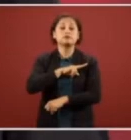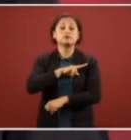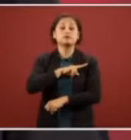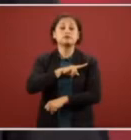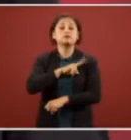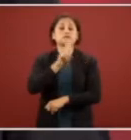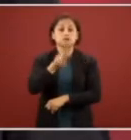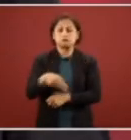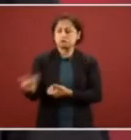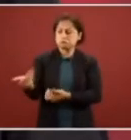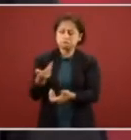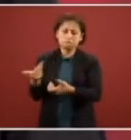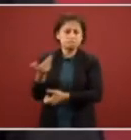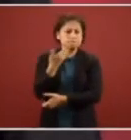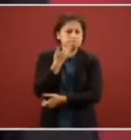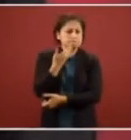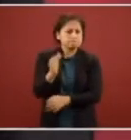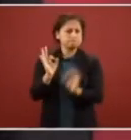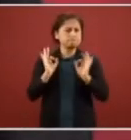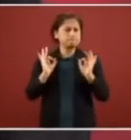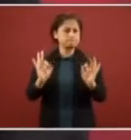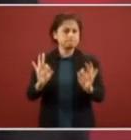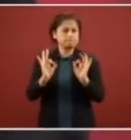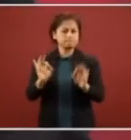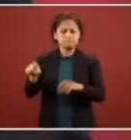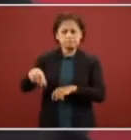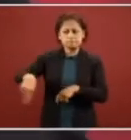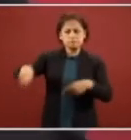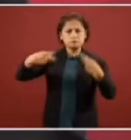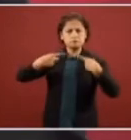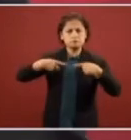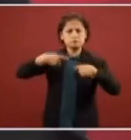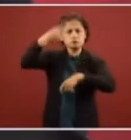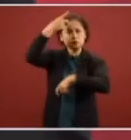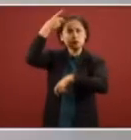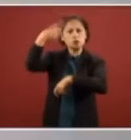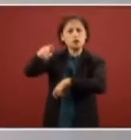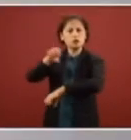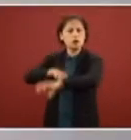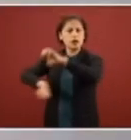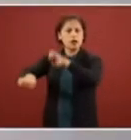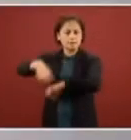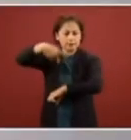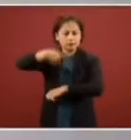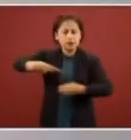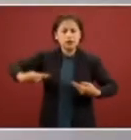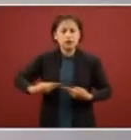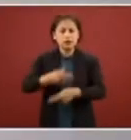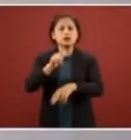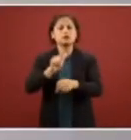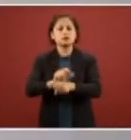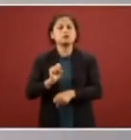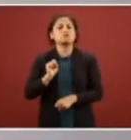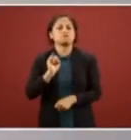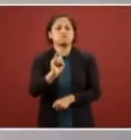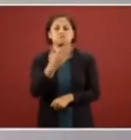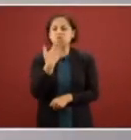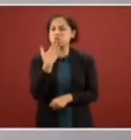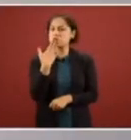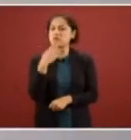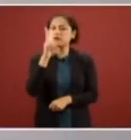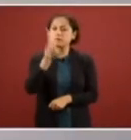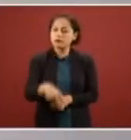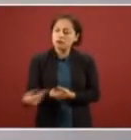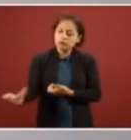good con los empresarios nacionales with the national businesses so good is